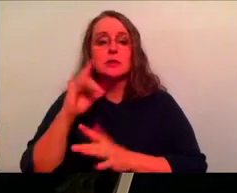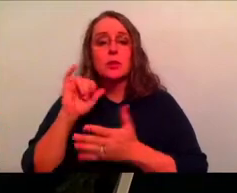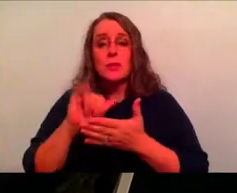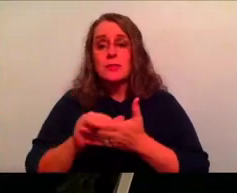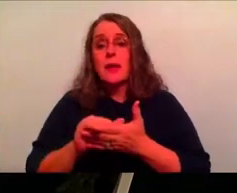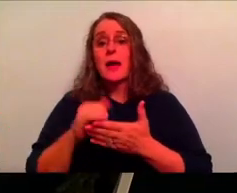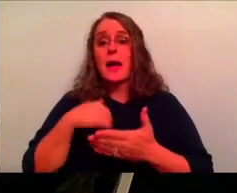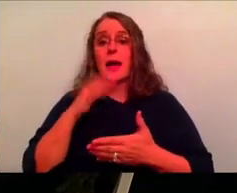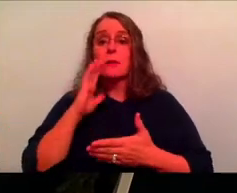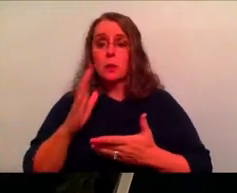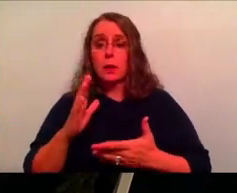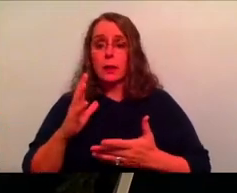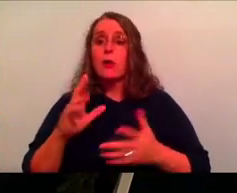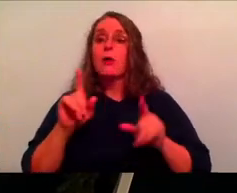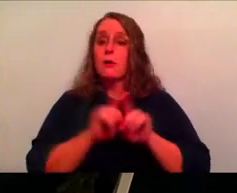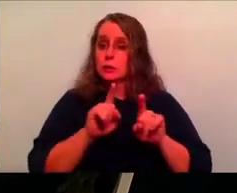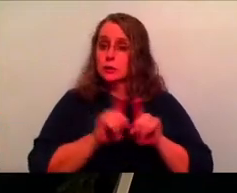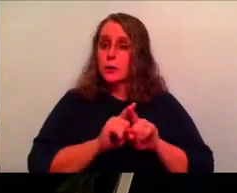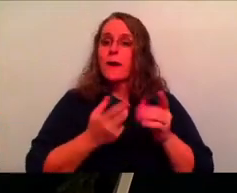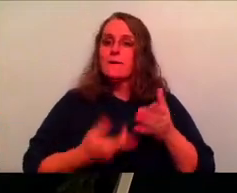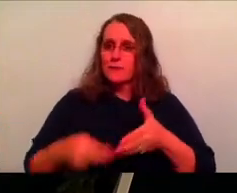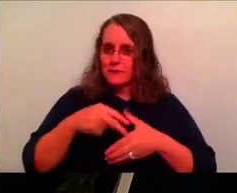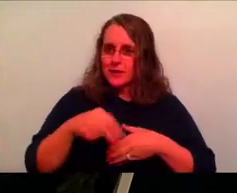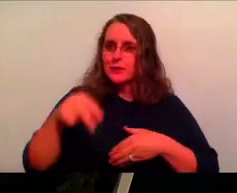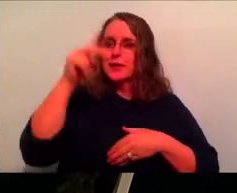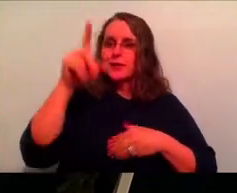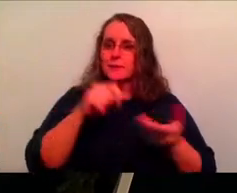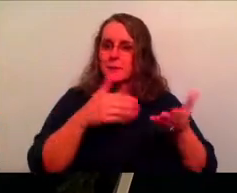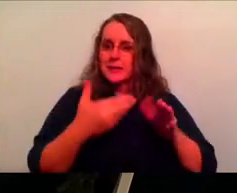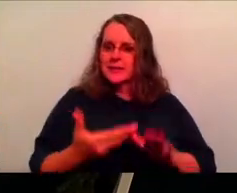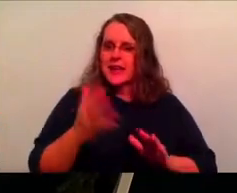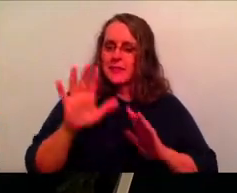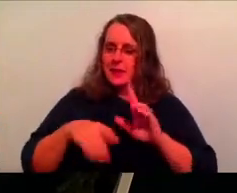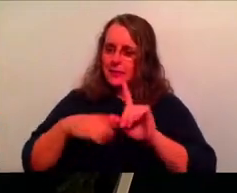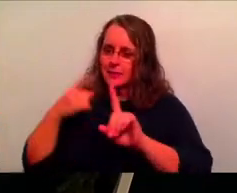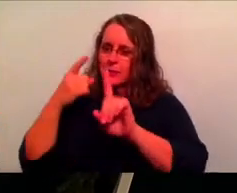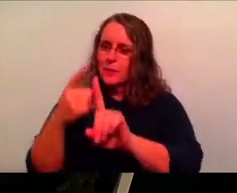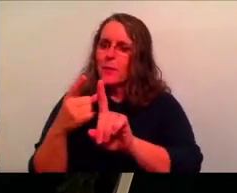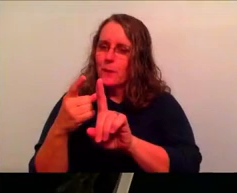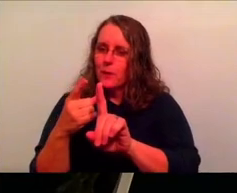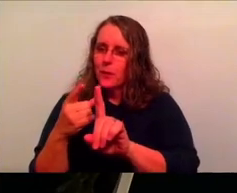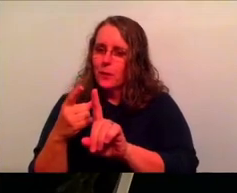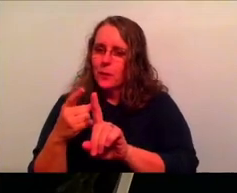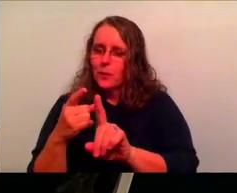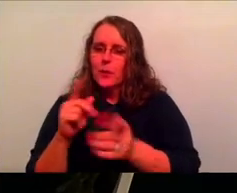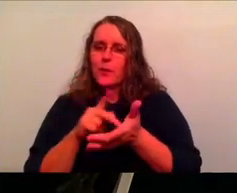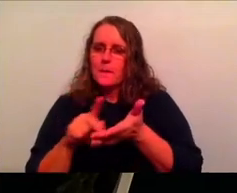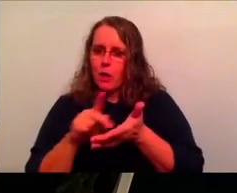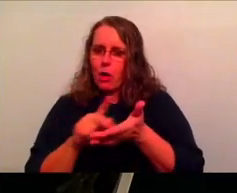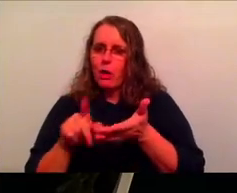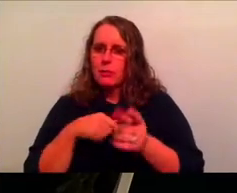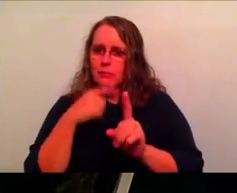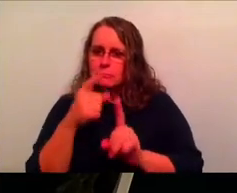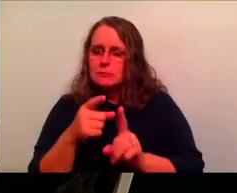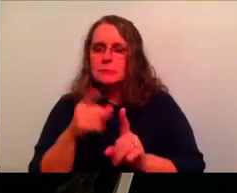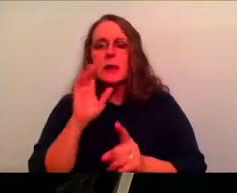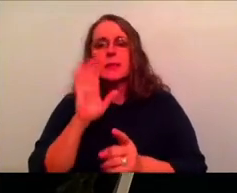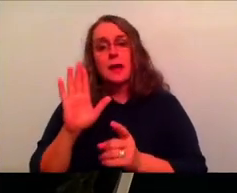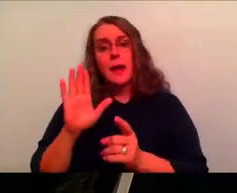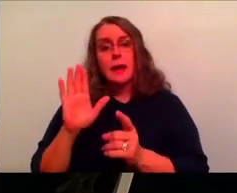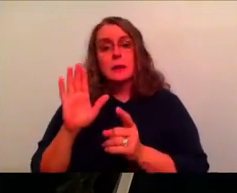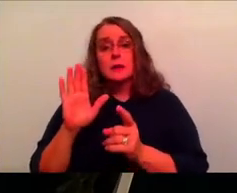from the dead. This is the goal. This is what he's aiming towards. He's aiming towards the resurrection